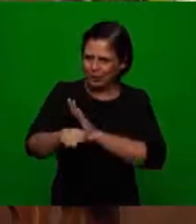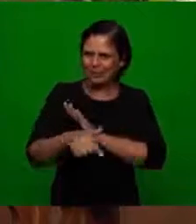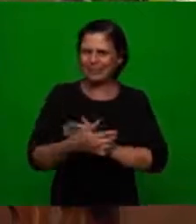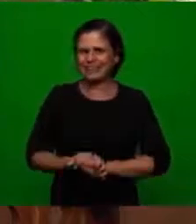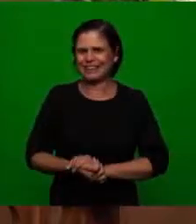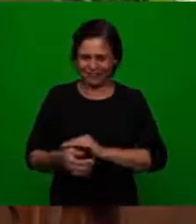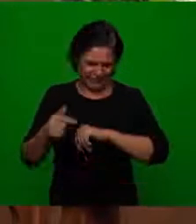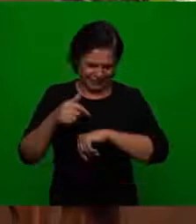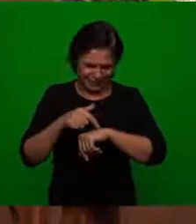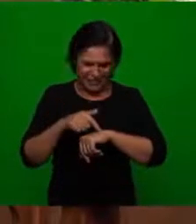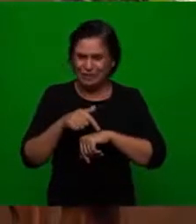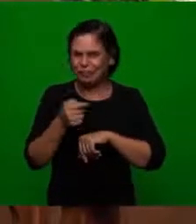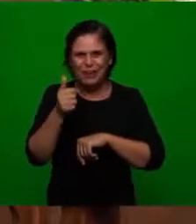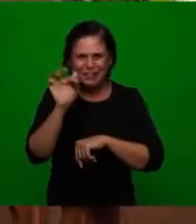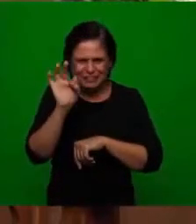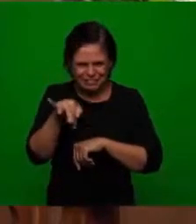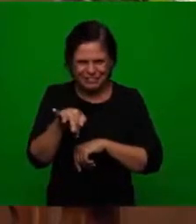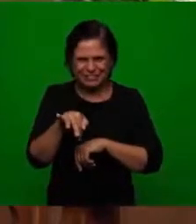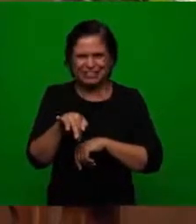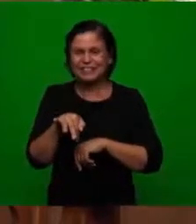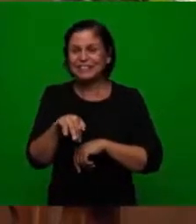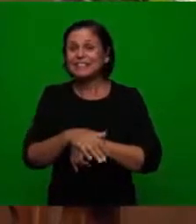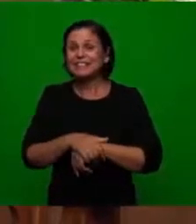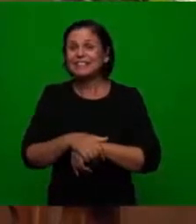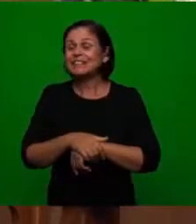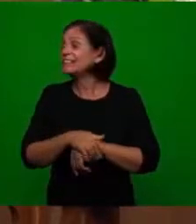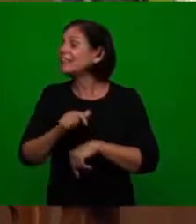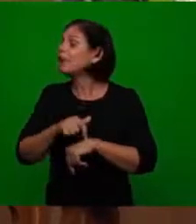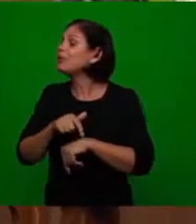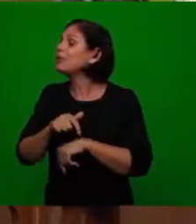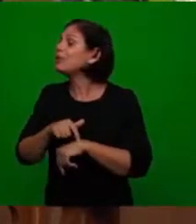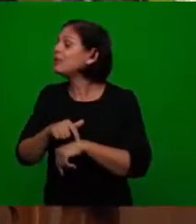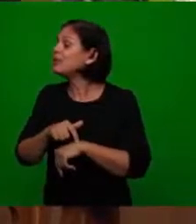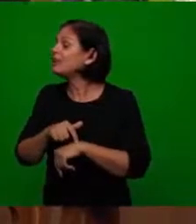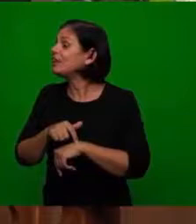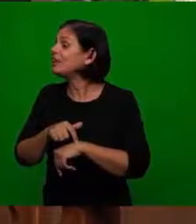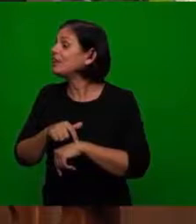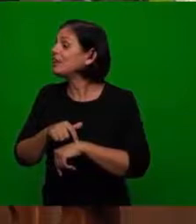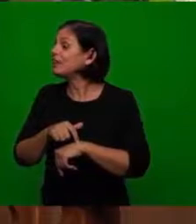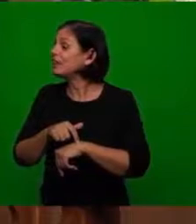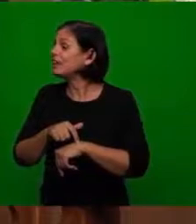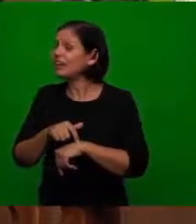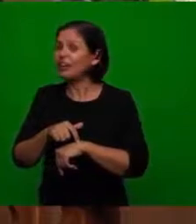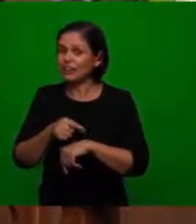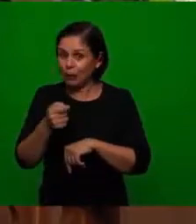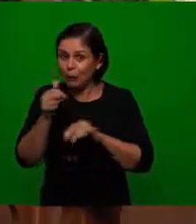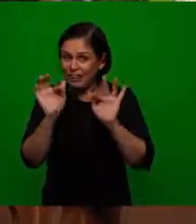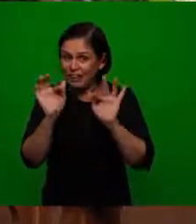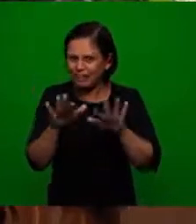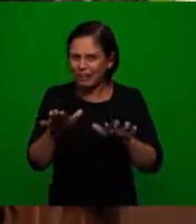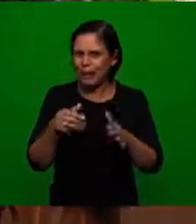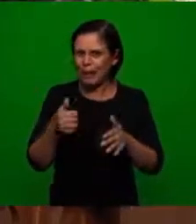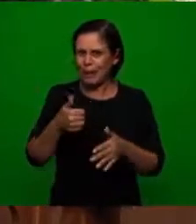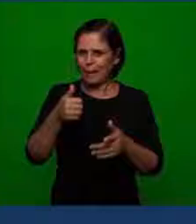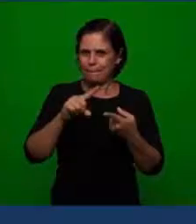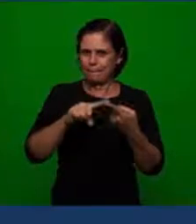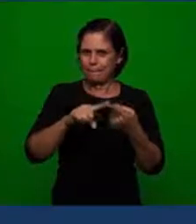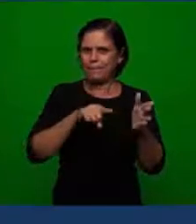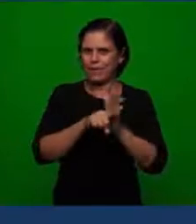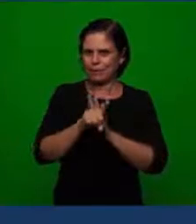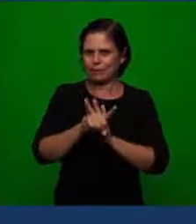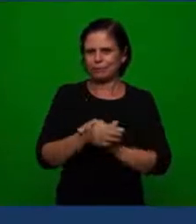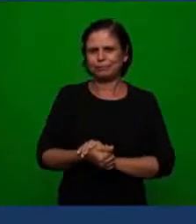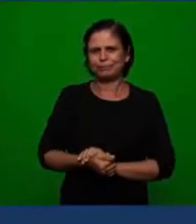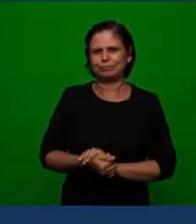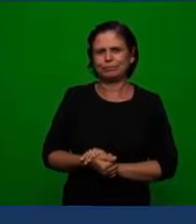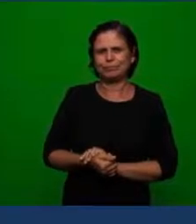small question and just even to close this service how many minutes do we have ok so let's go to the